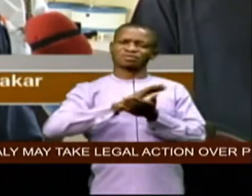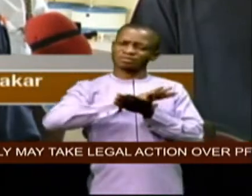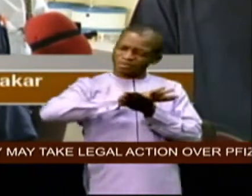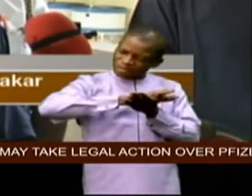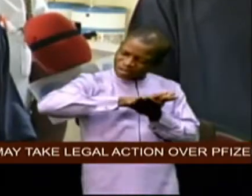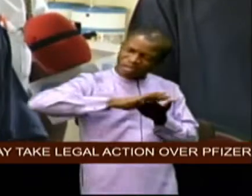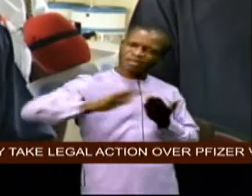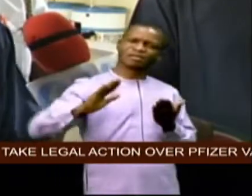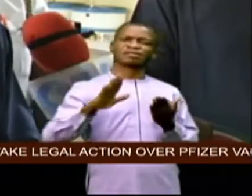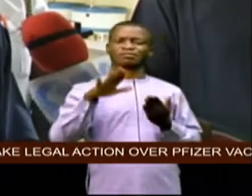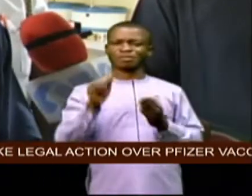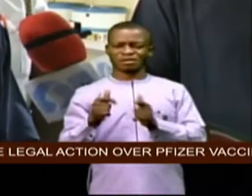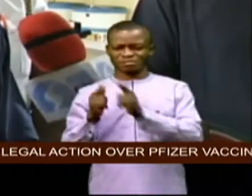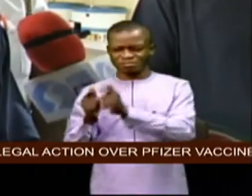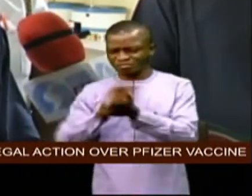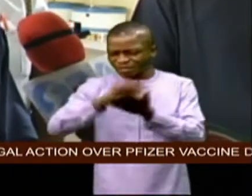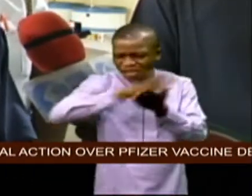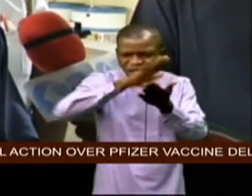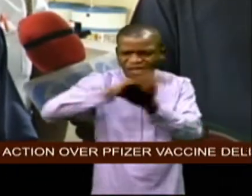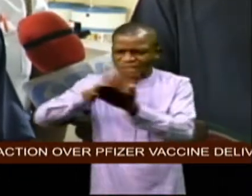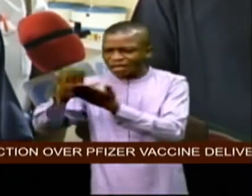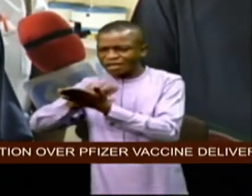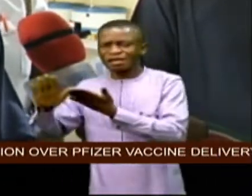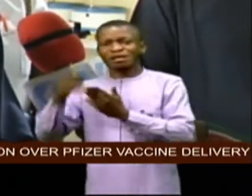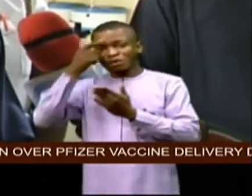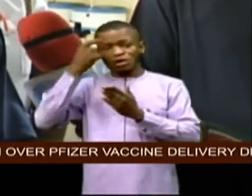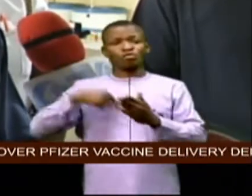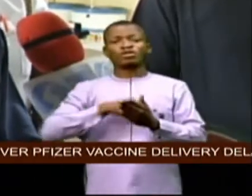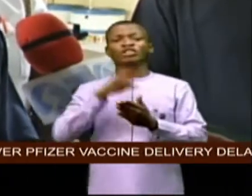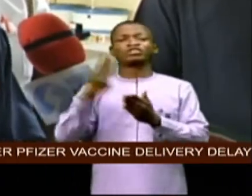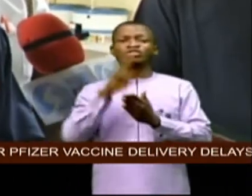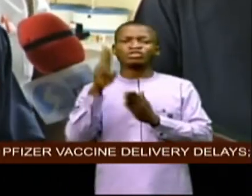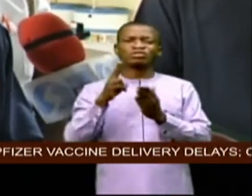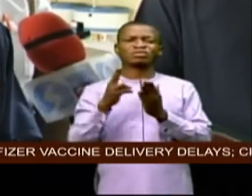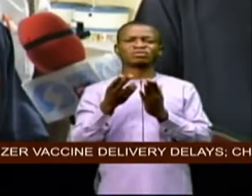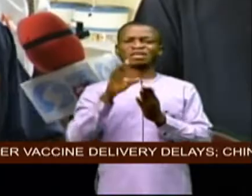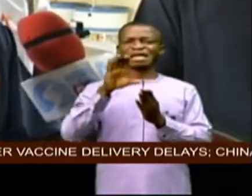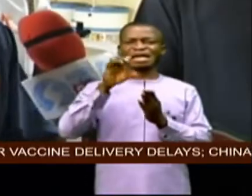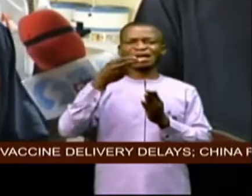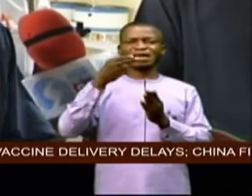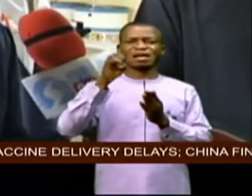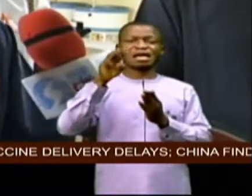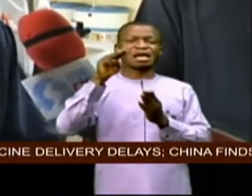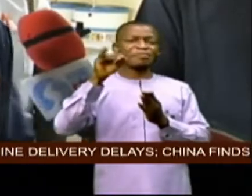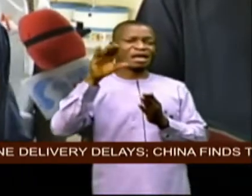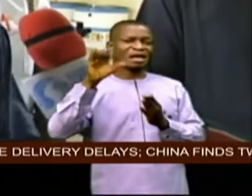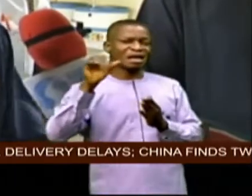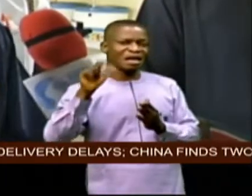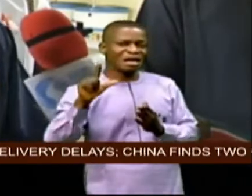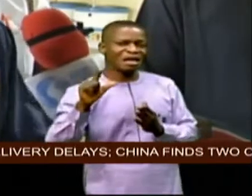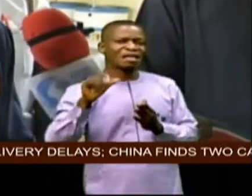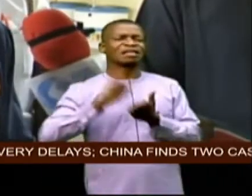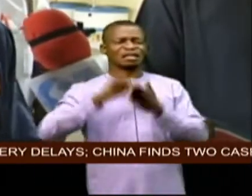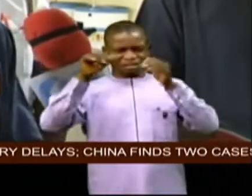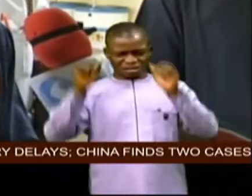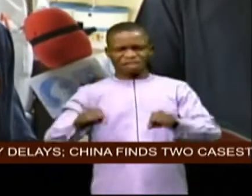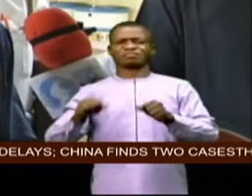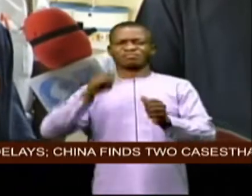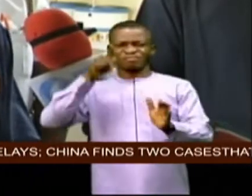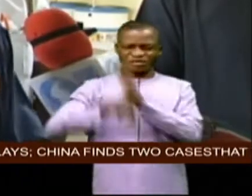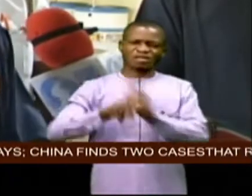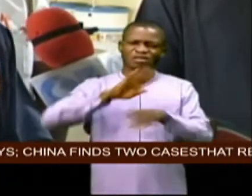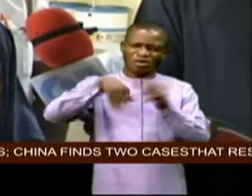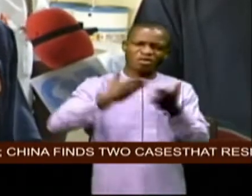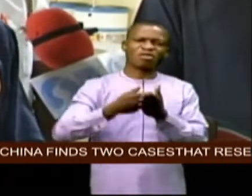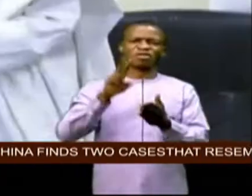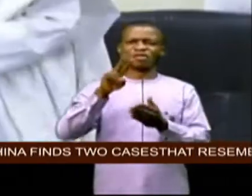this decontamination and disinfection because we use chemicals that are potent enough to kill viruses bacteria and rest of